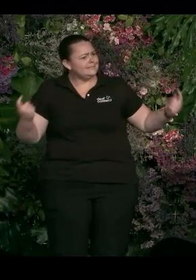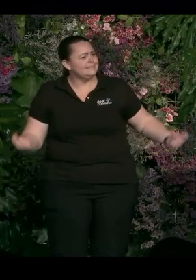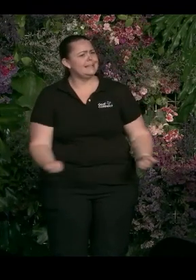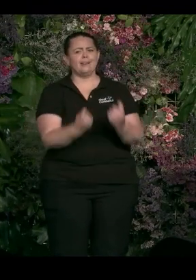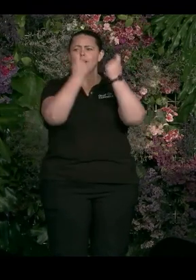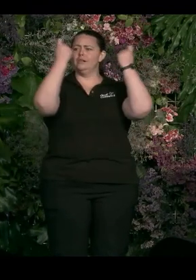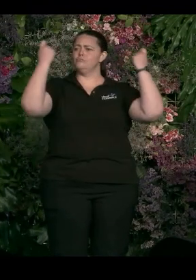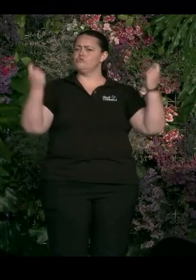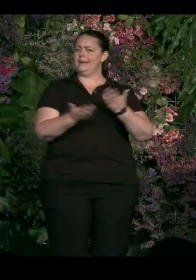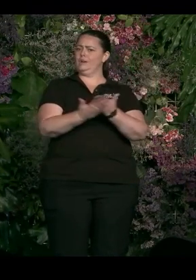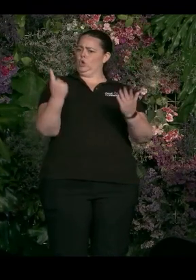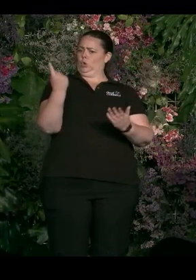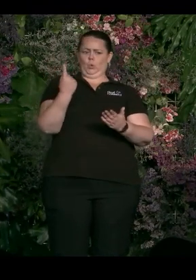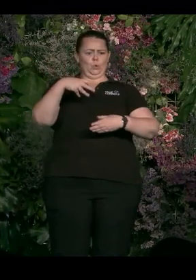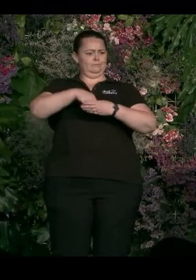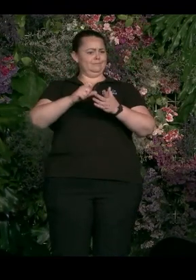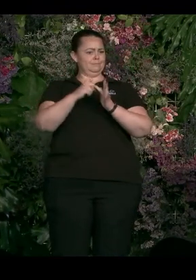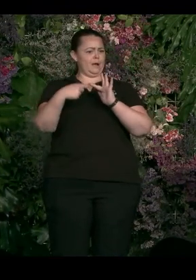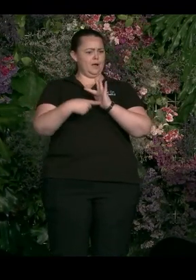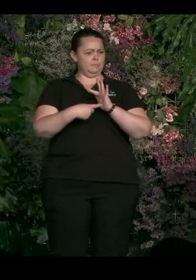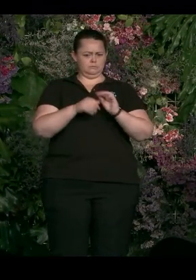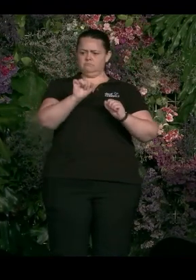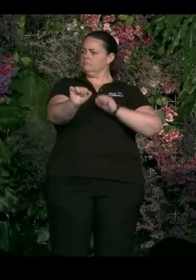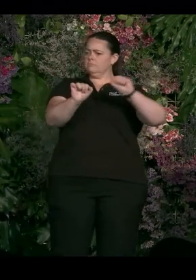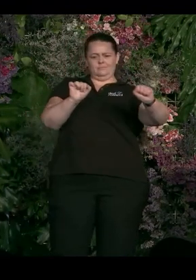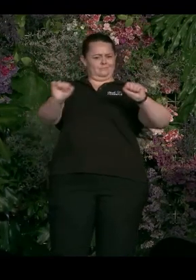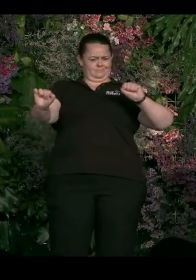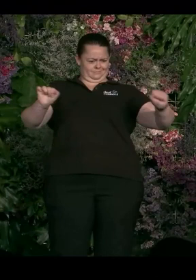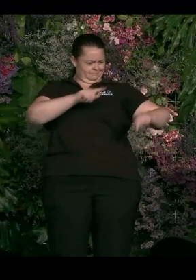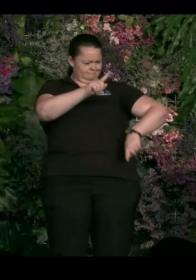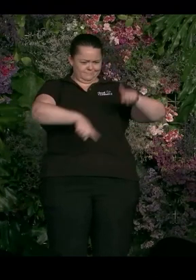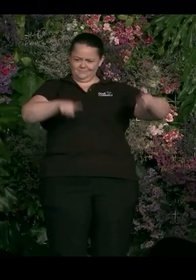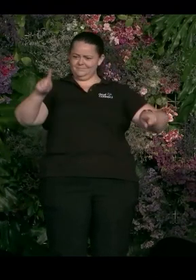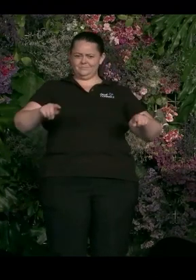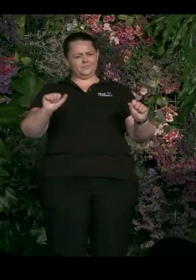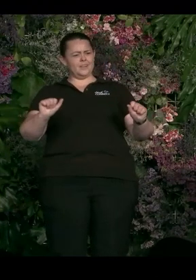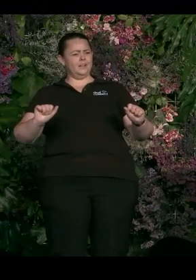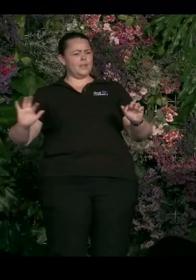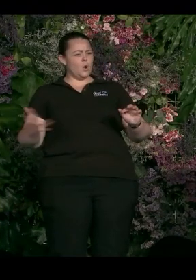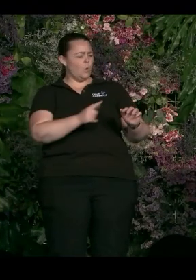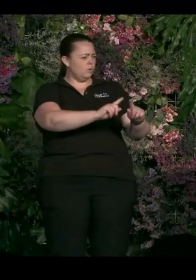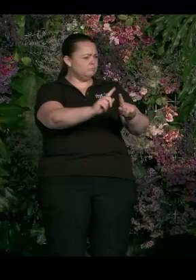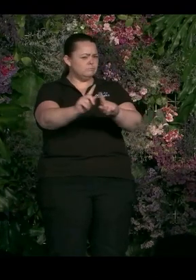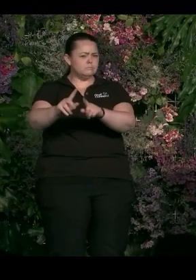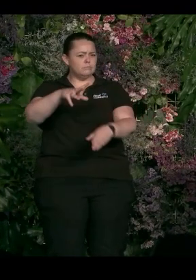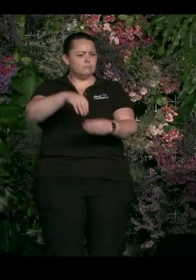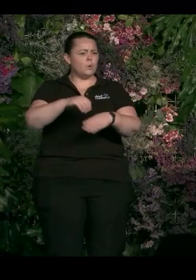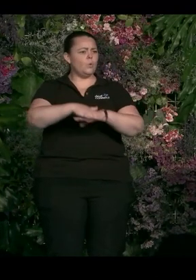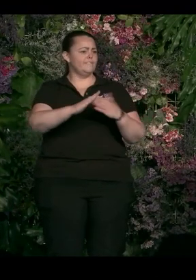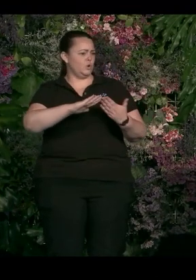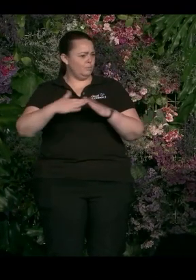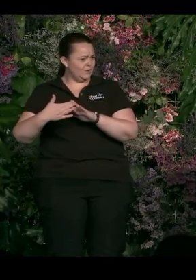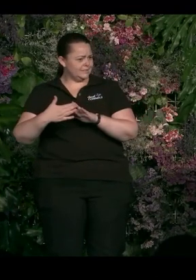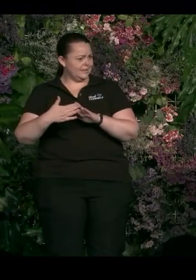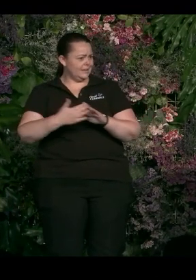people who are part of our department. It brings us every facet of community, which is going to make us be able to do our job better, surely. Yeah,